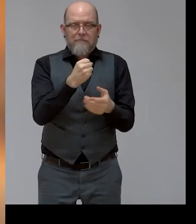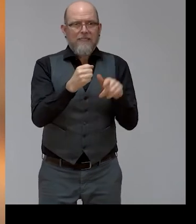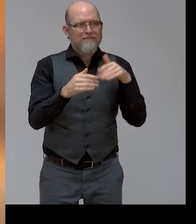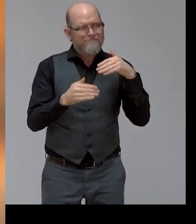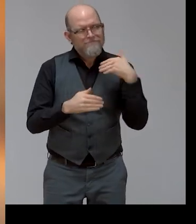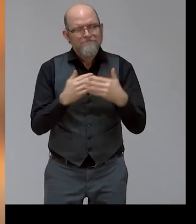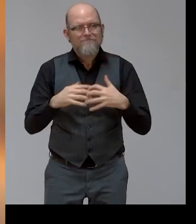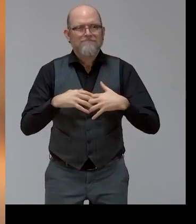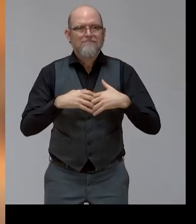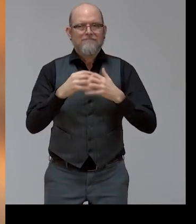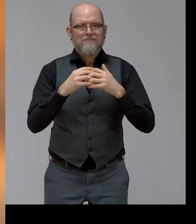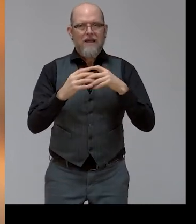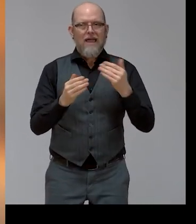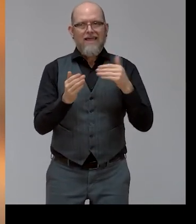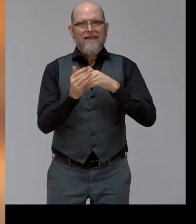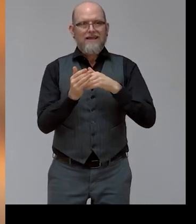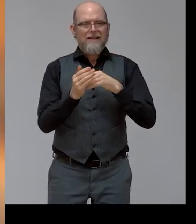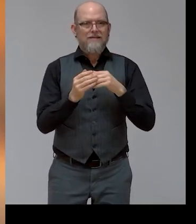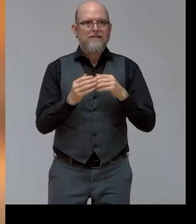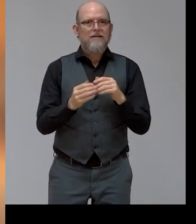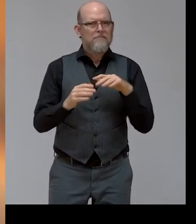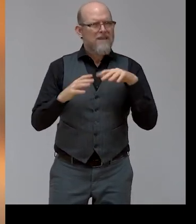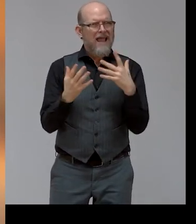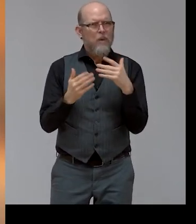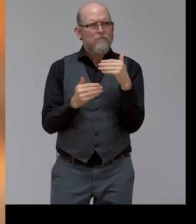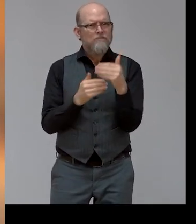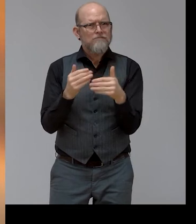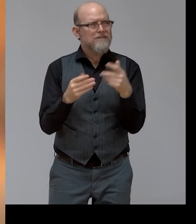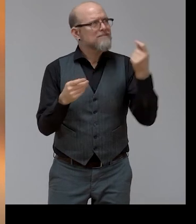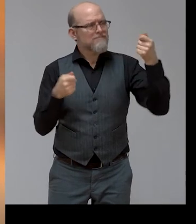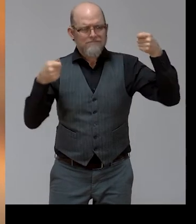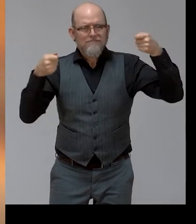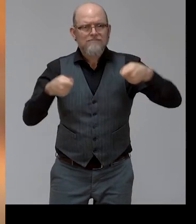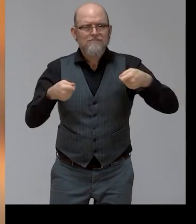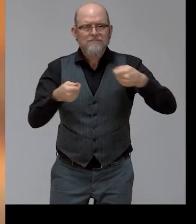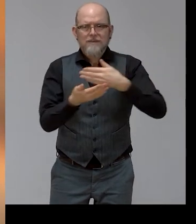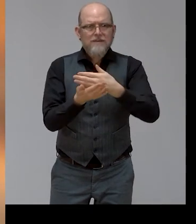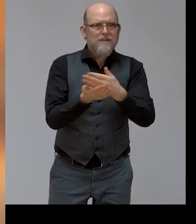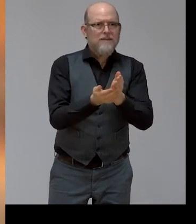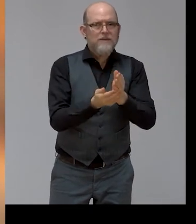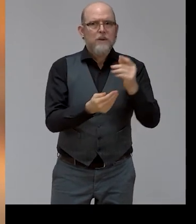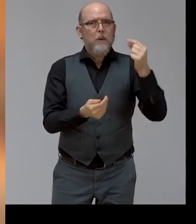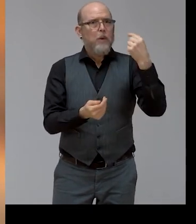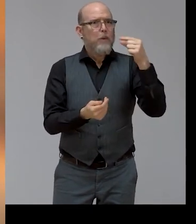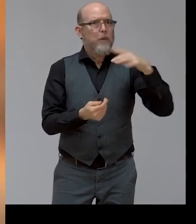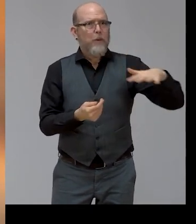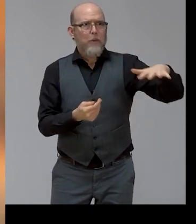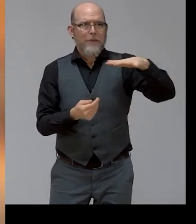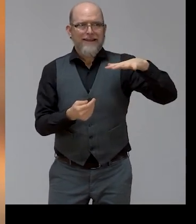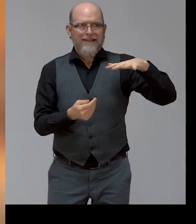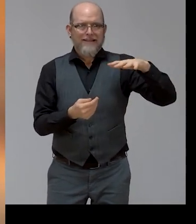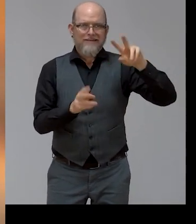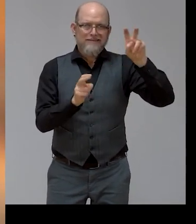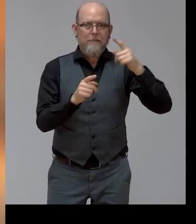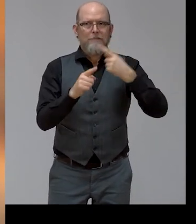investing in green and investing in digitalization. But the